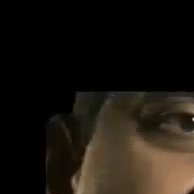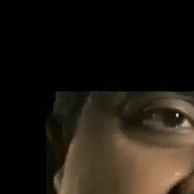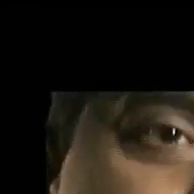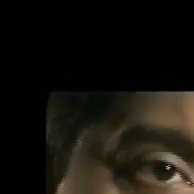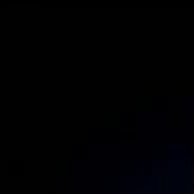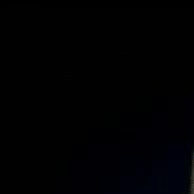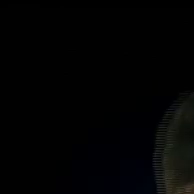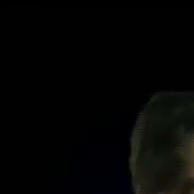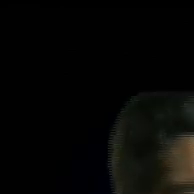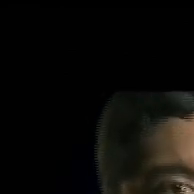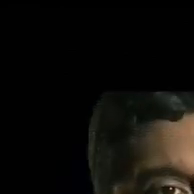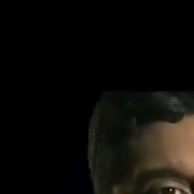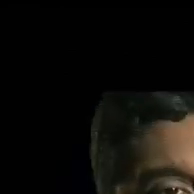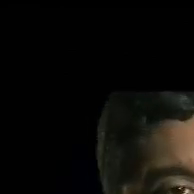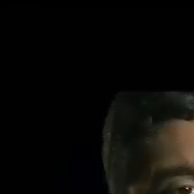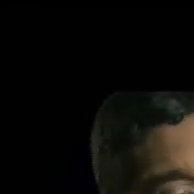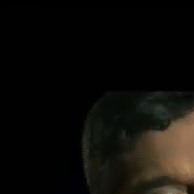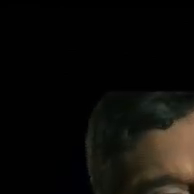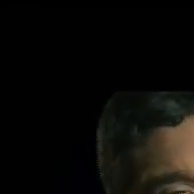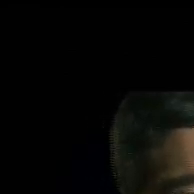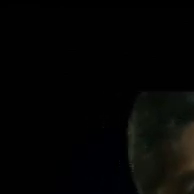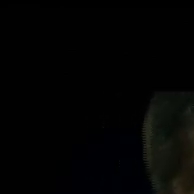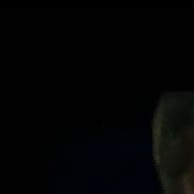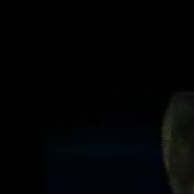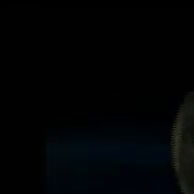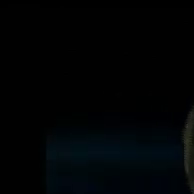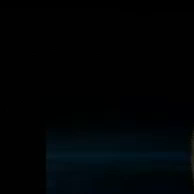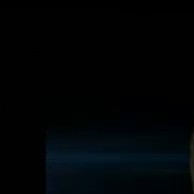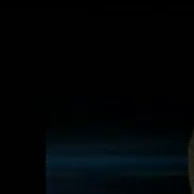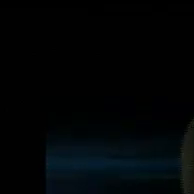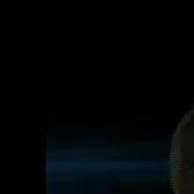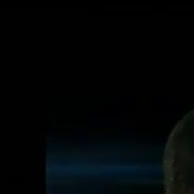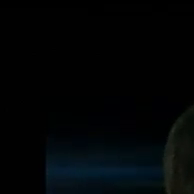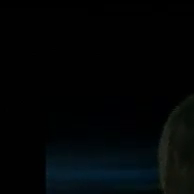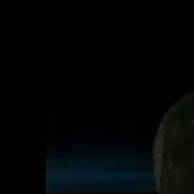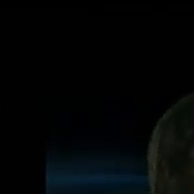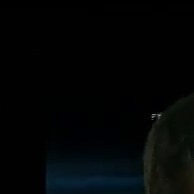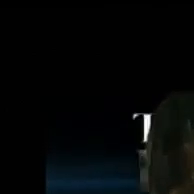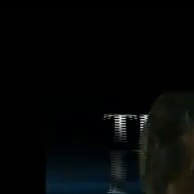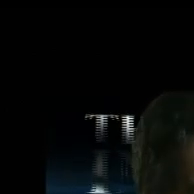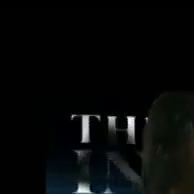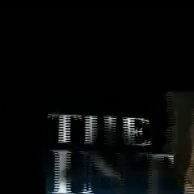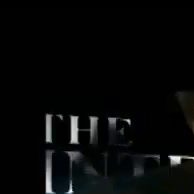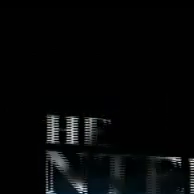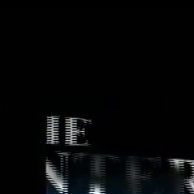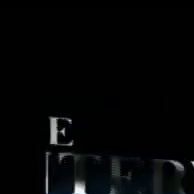he faced? Why does he believe in this? And after that, there will be a question and answer, an interview, a fairly tough